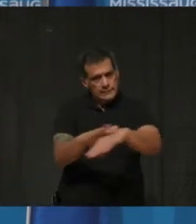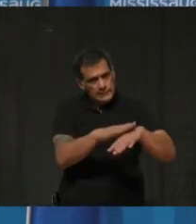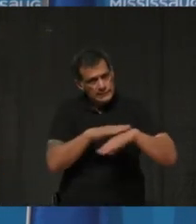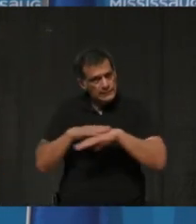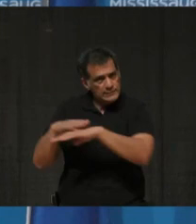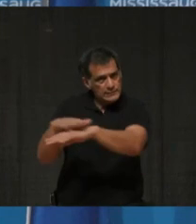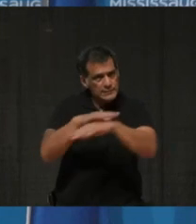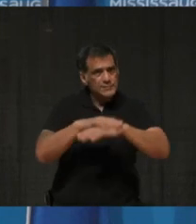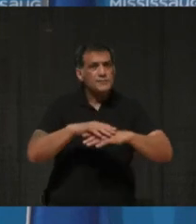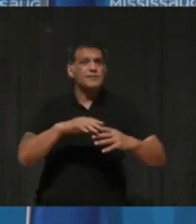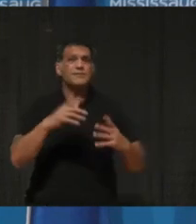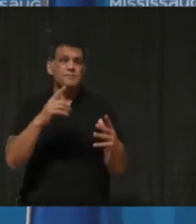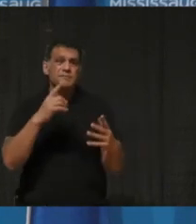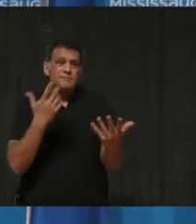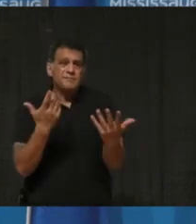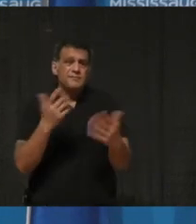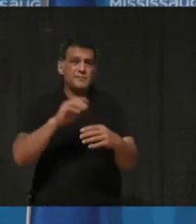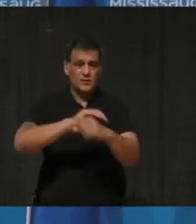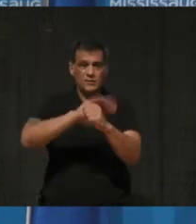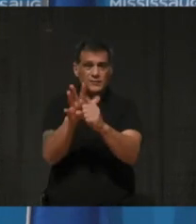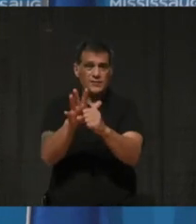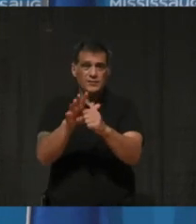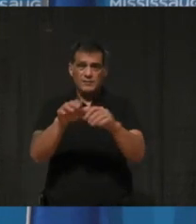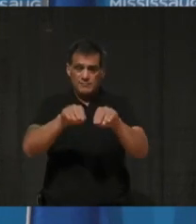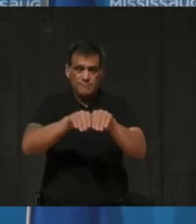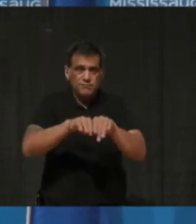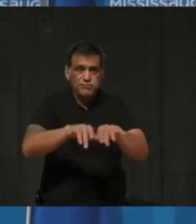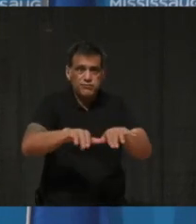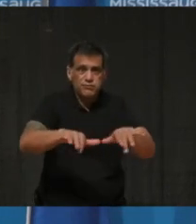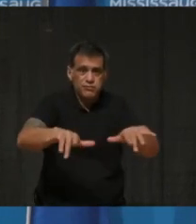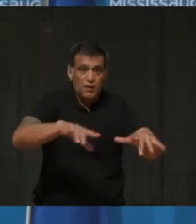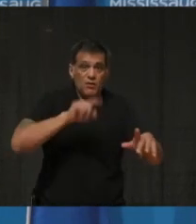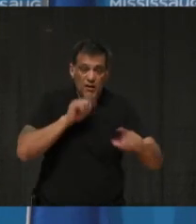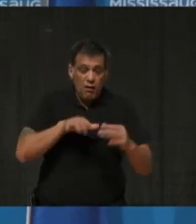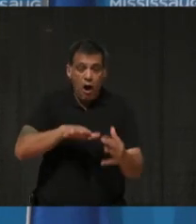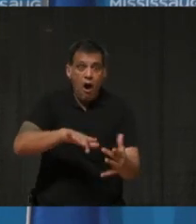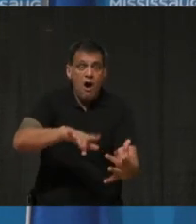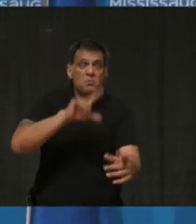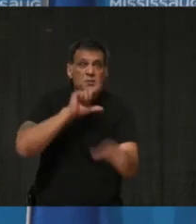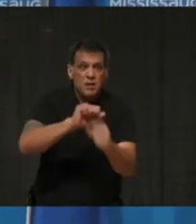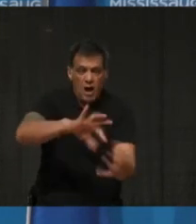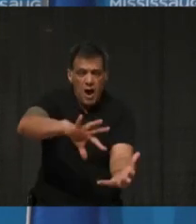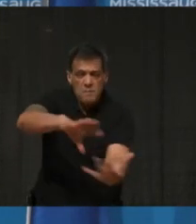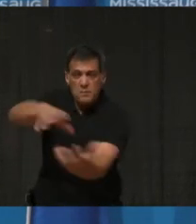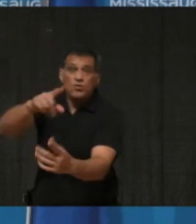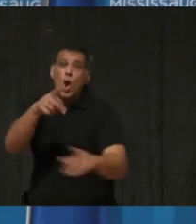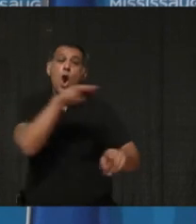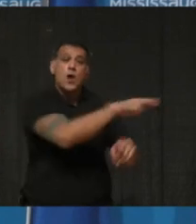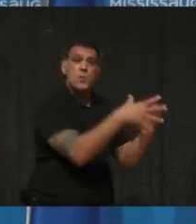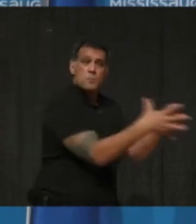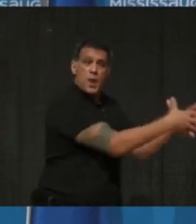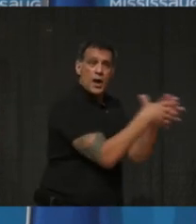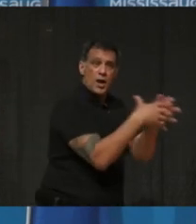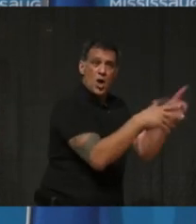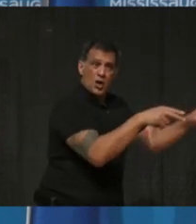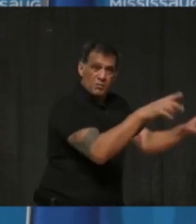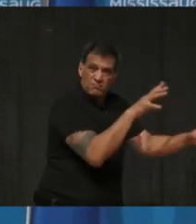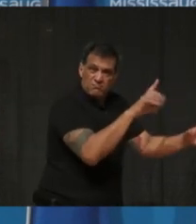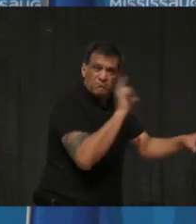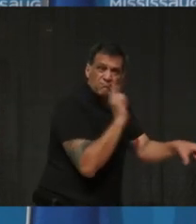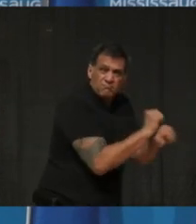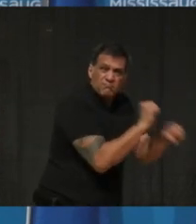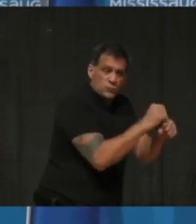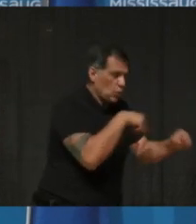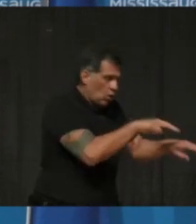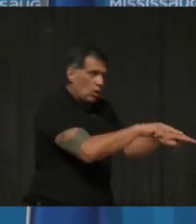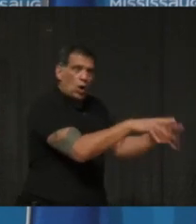spread spiral out of control. The United States experience is regrettably instructive, where hospitals have seen surges that